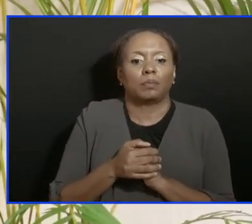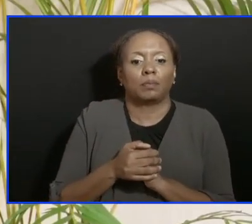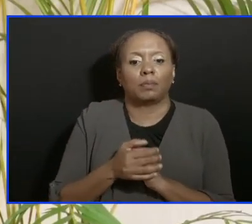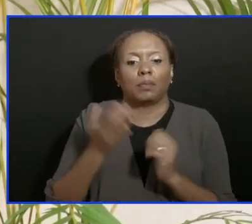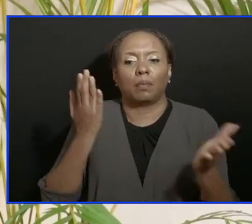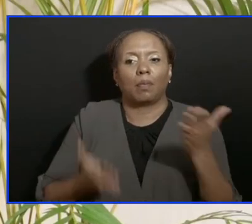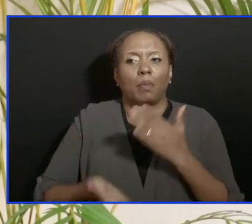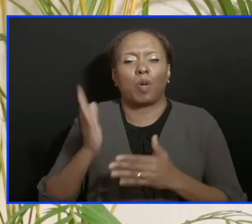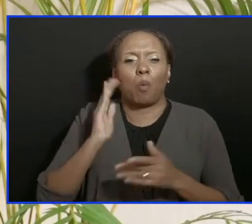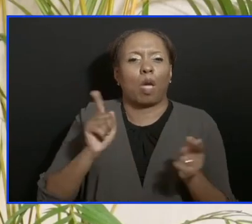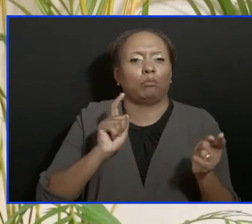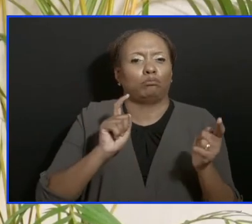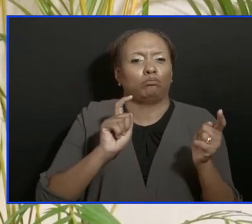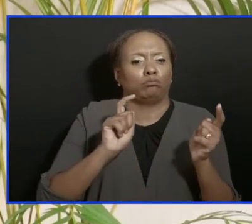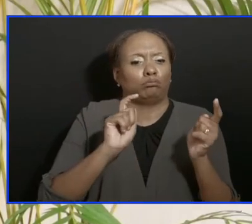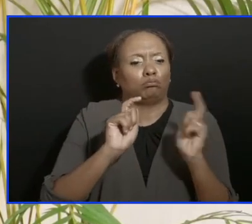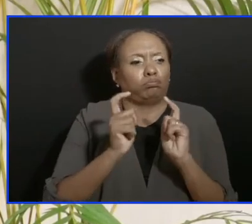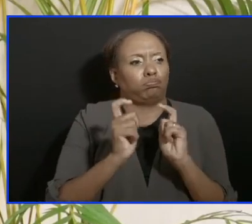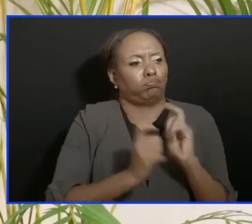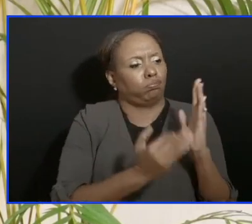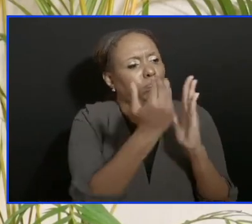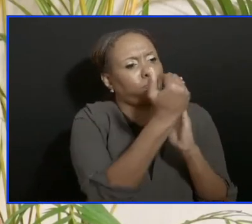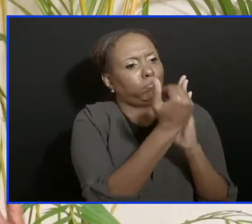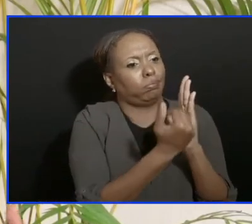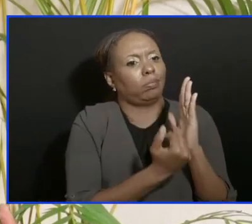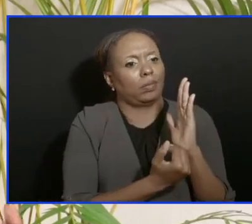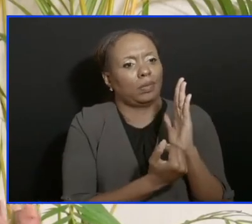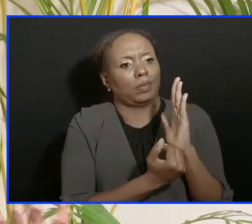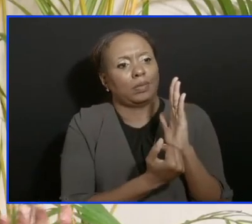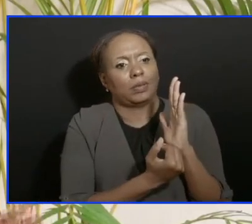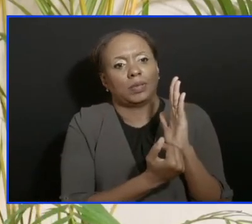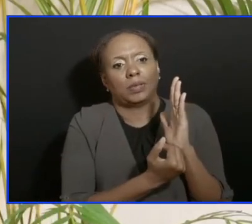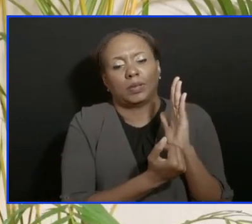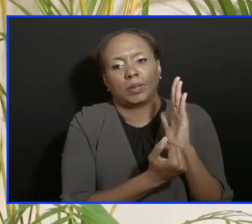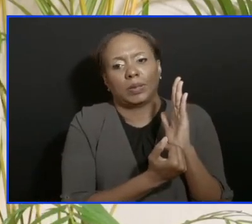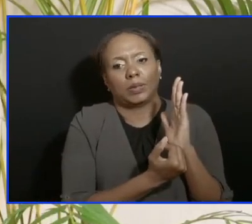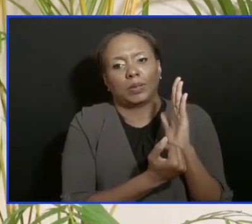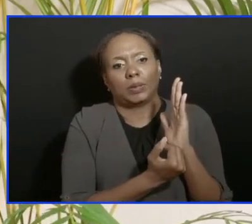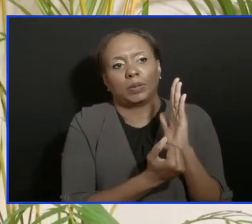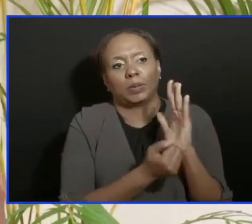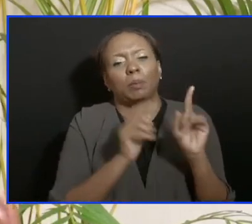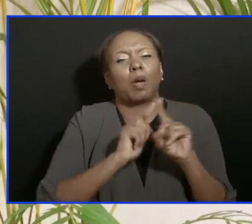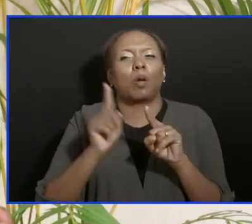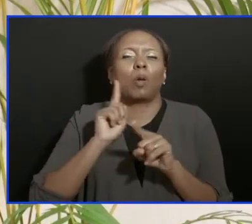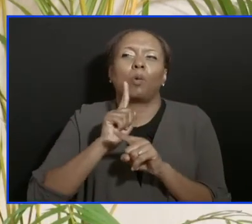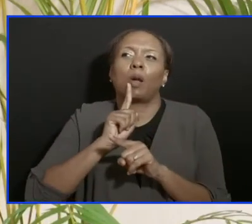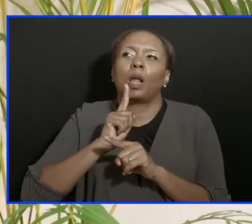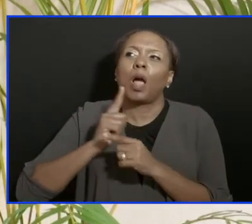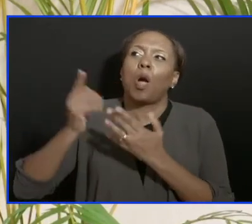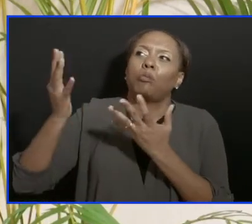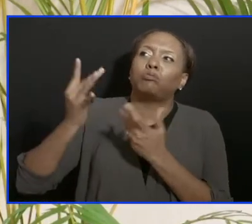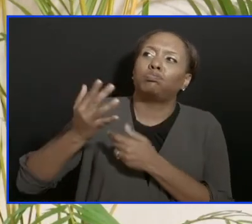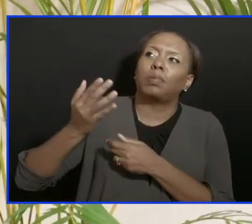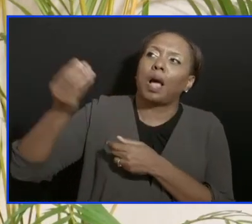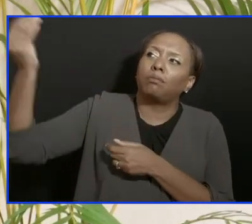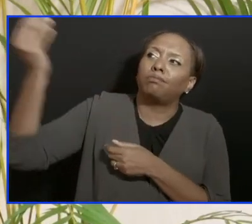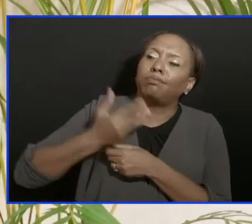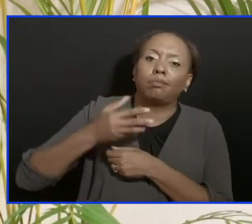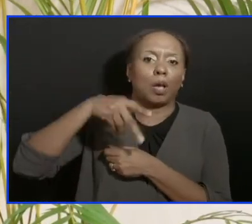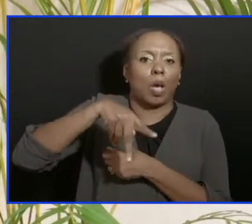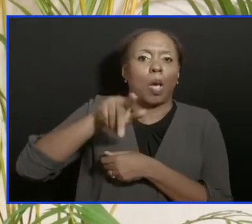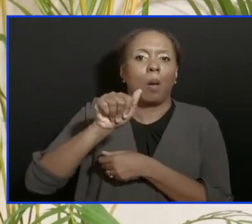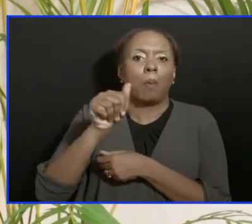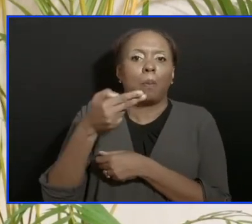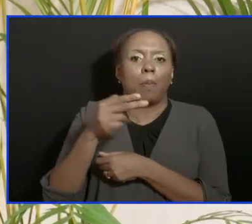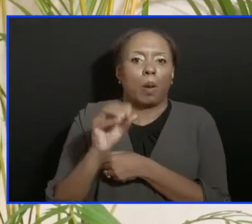adjustments to the list based on guidance from the World Health Organization, PAHO or the